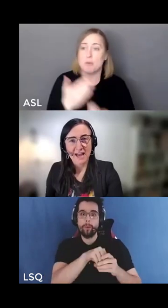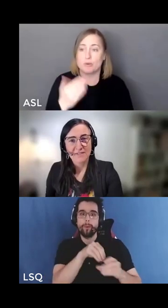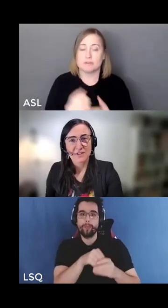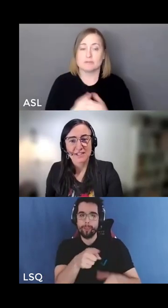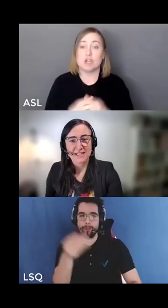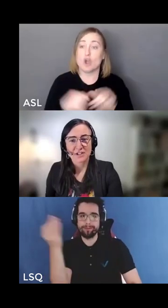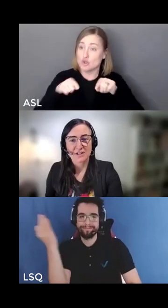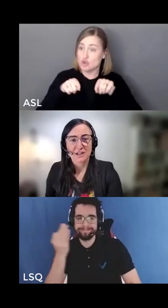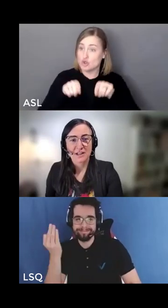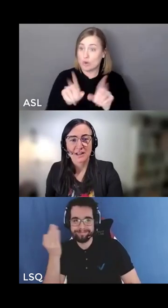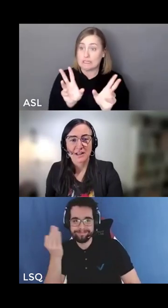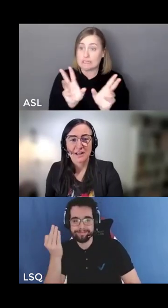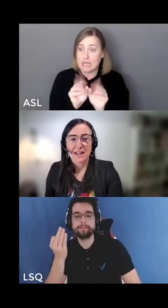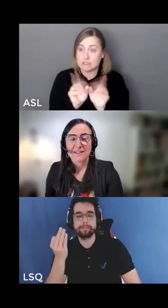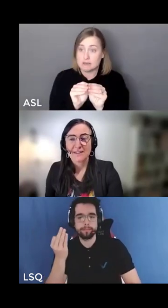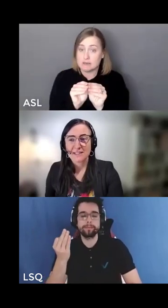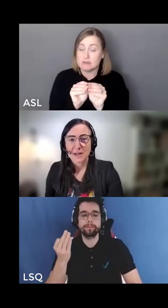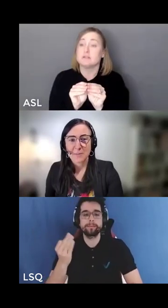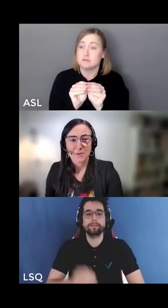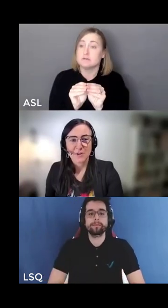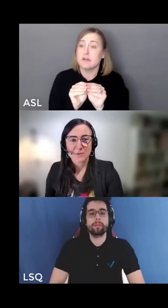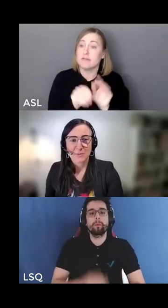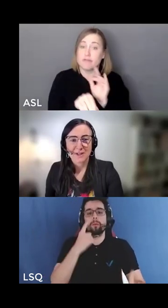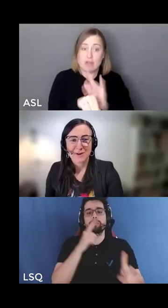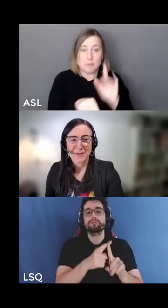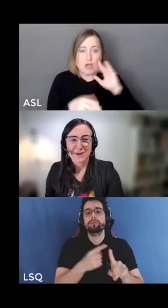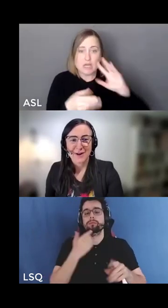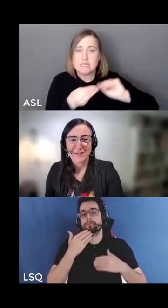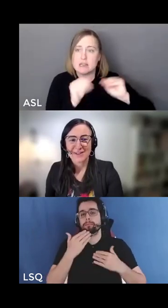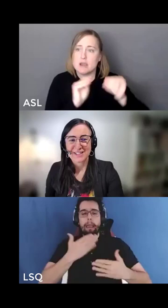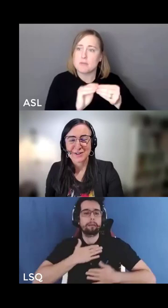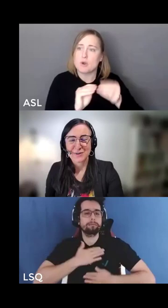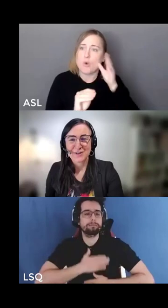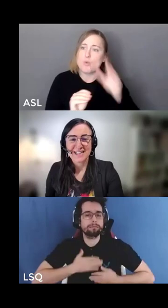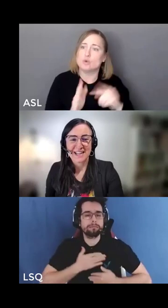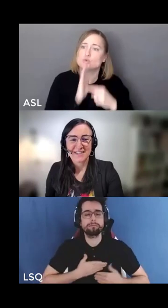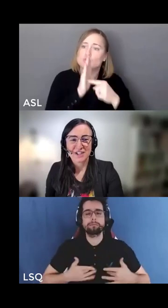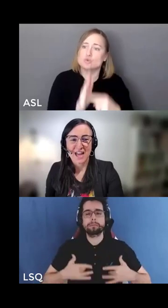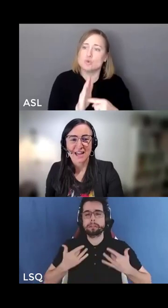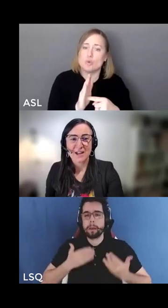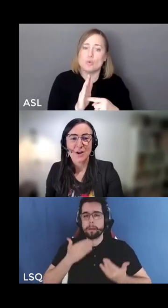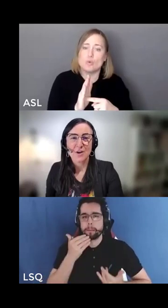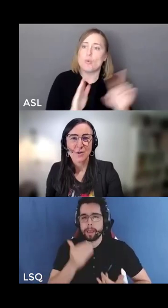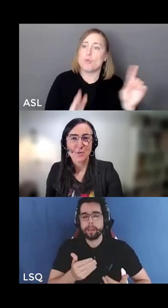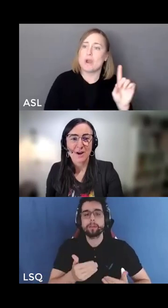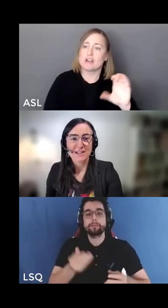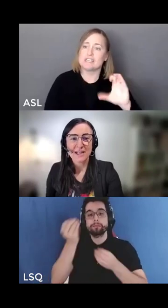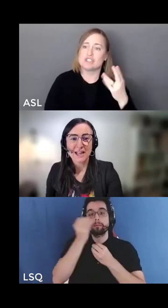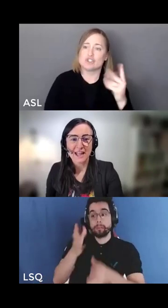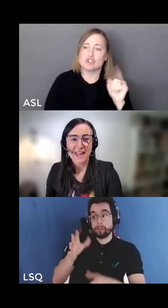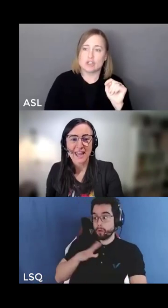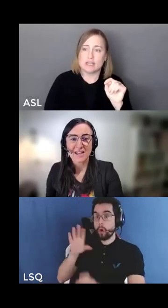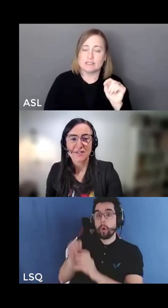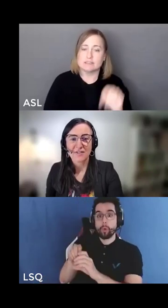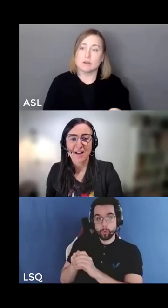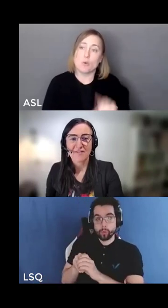hours after the session at this number which will appear on the screen in the chat 1